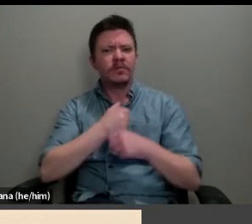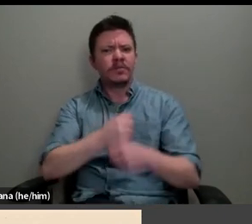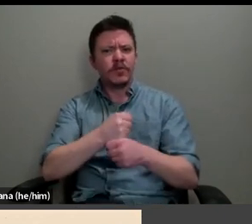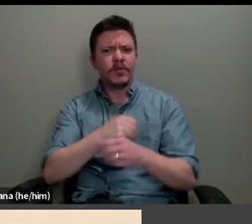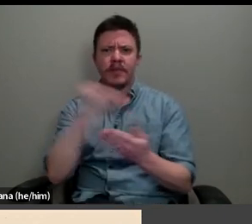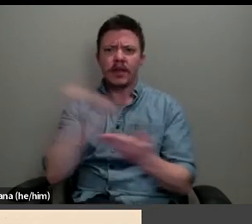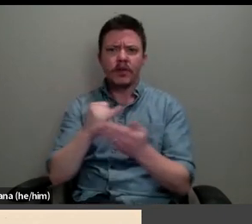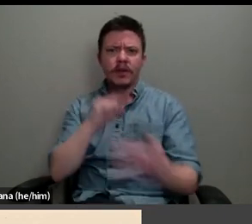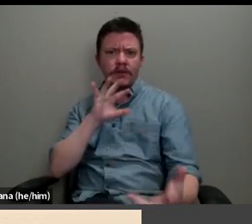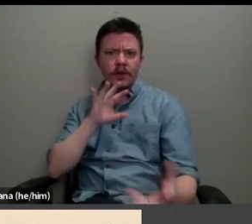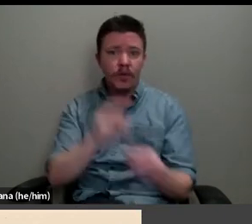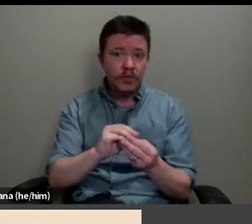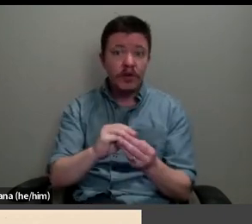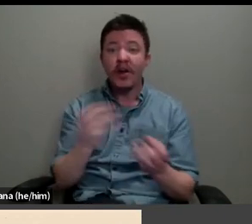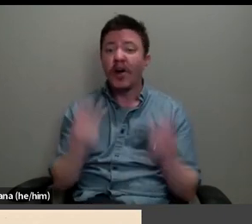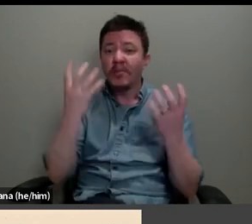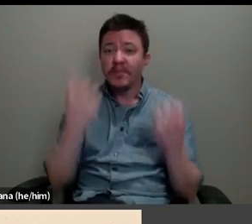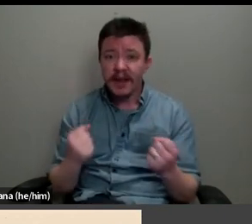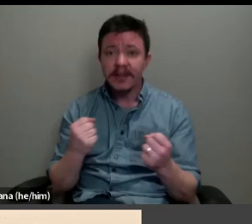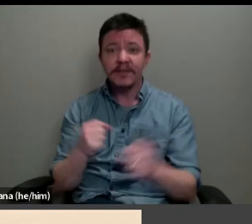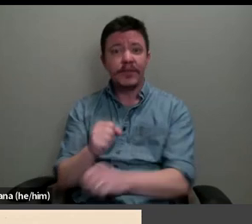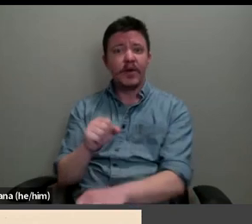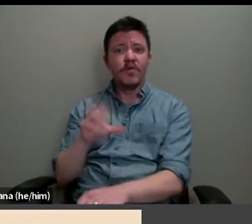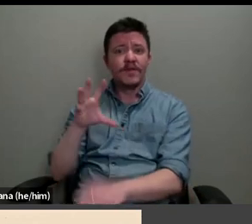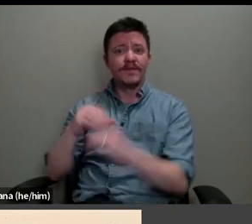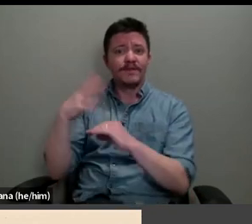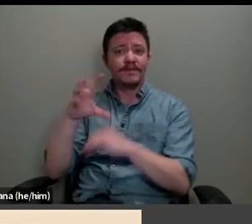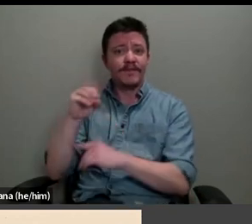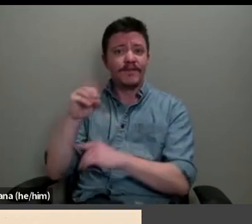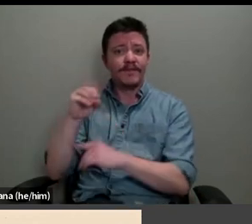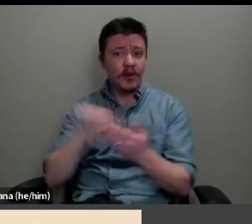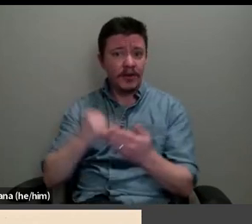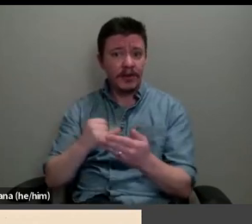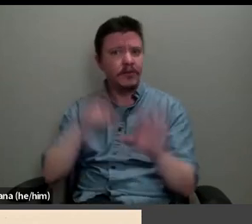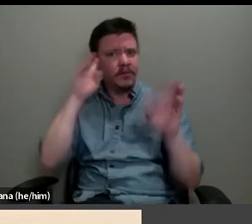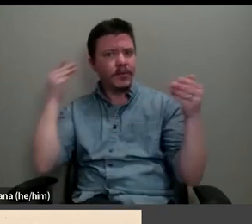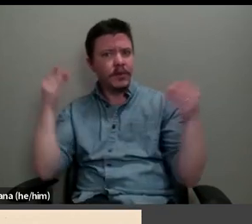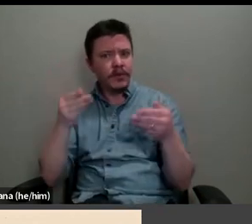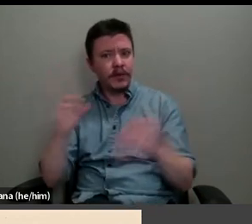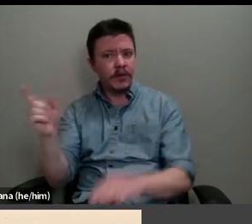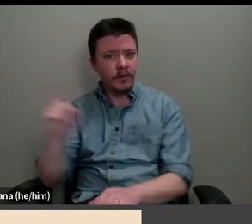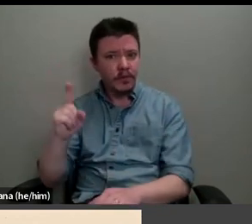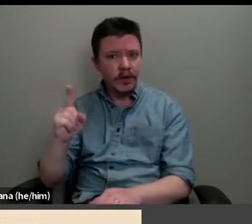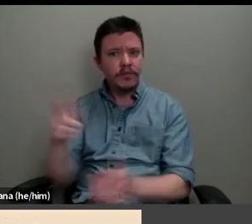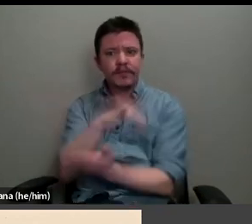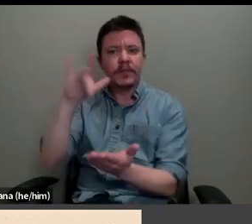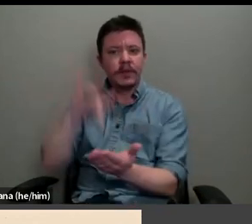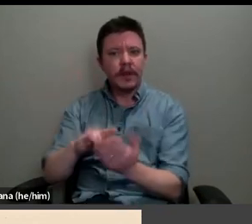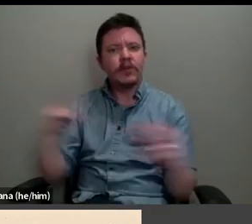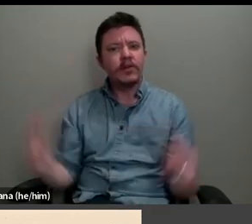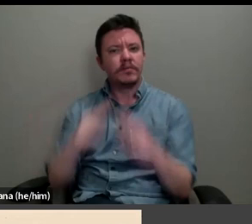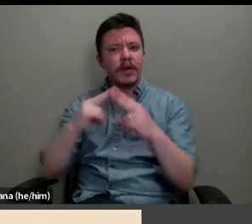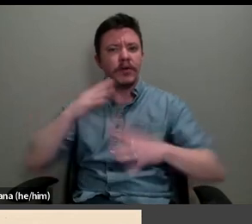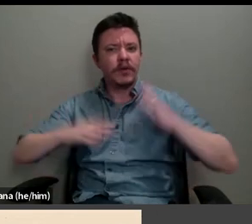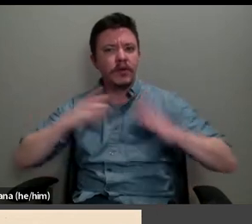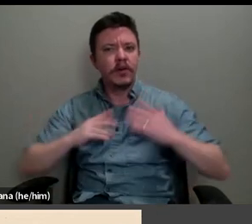50 seamstress paintings were located at the centre of Paris's garment industry. Indeed, the